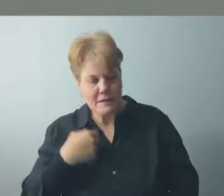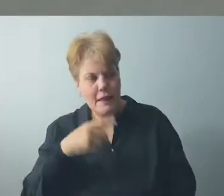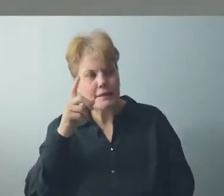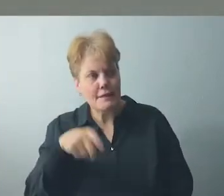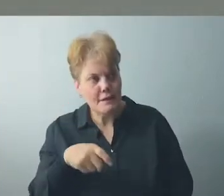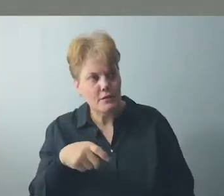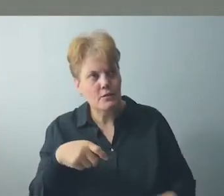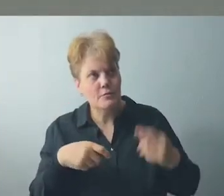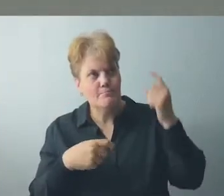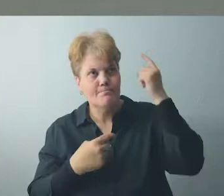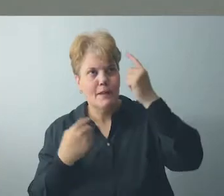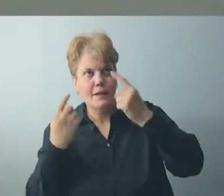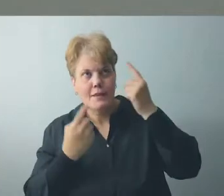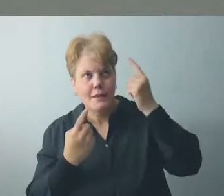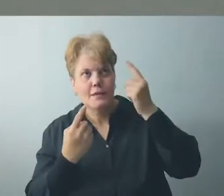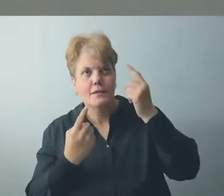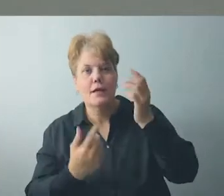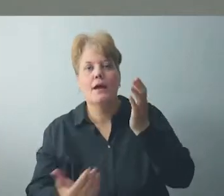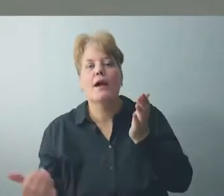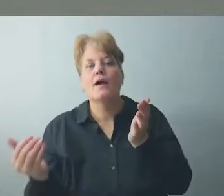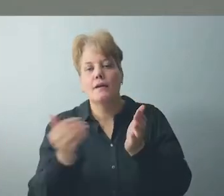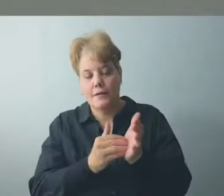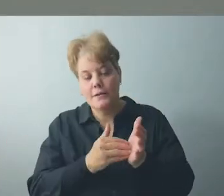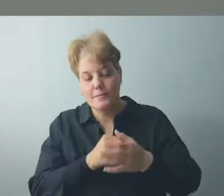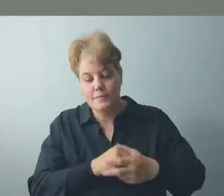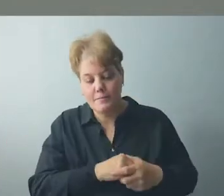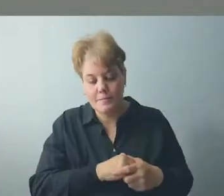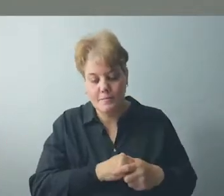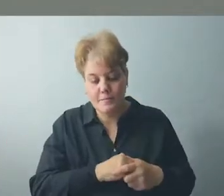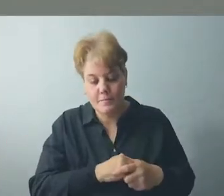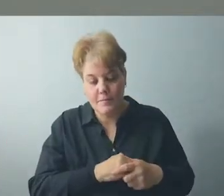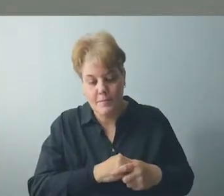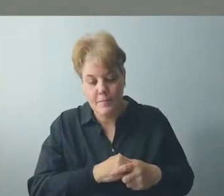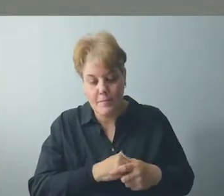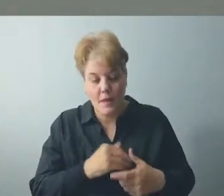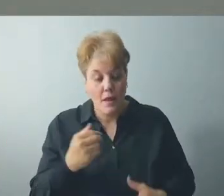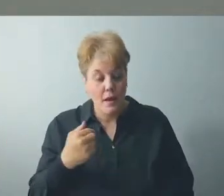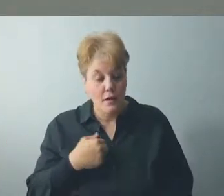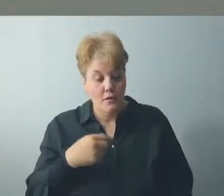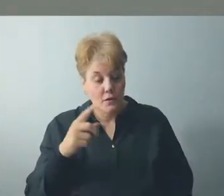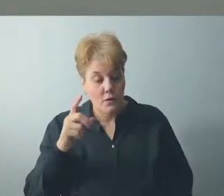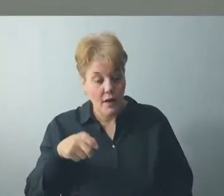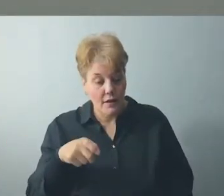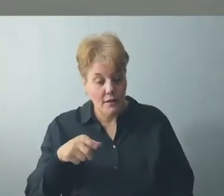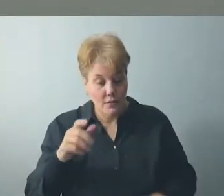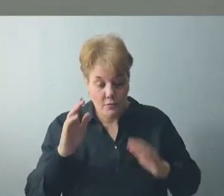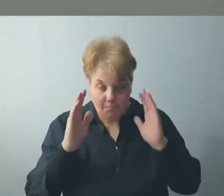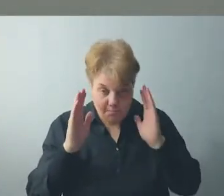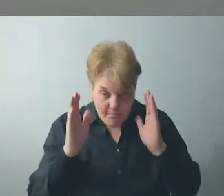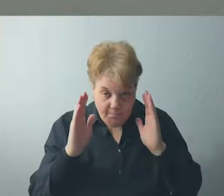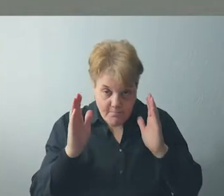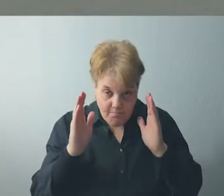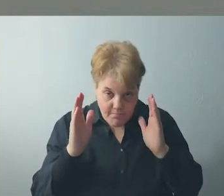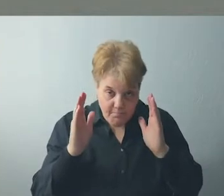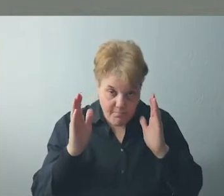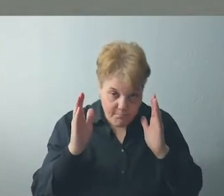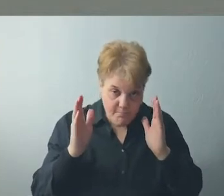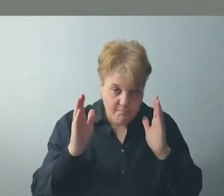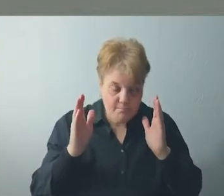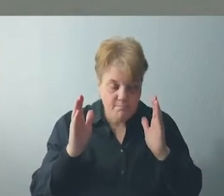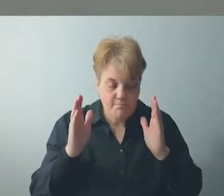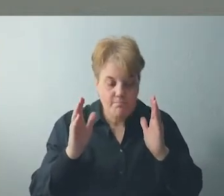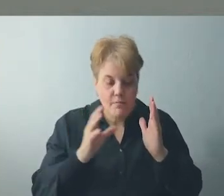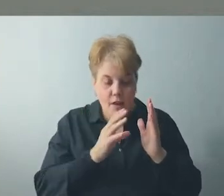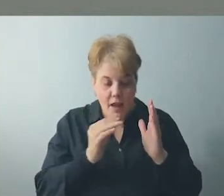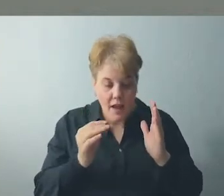One of the things that I need to rethink is that I need to listen to others in order to reevaluate some